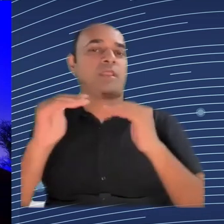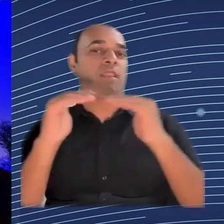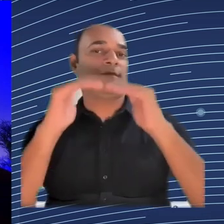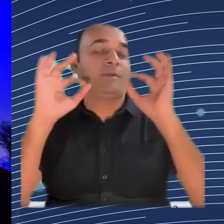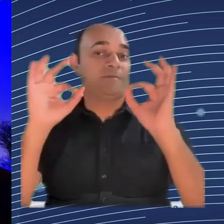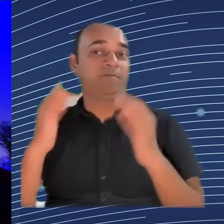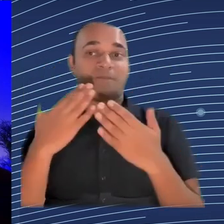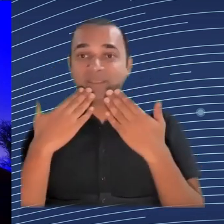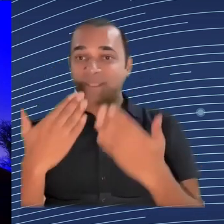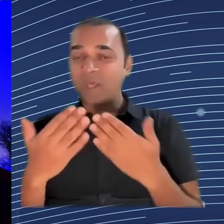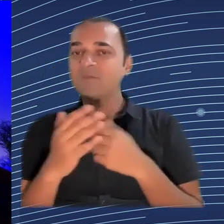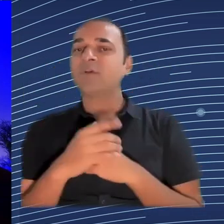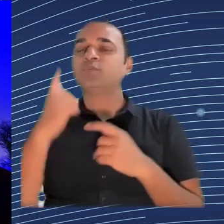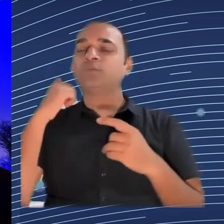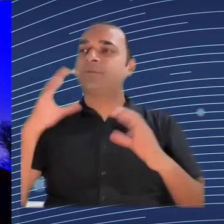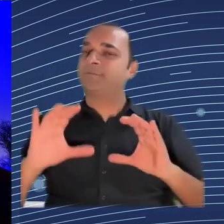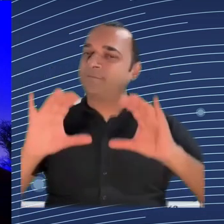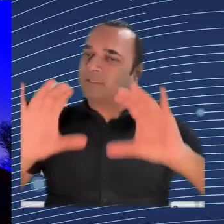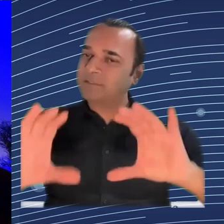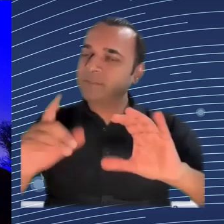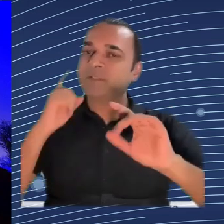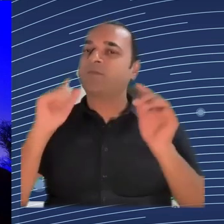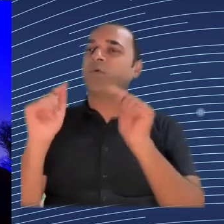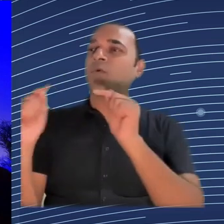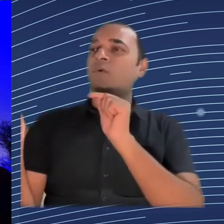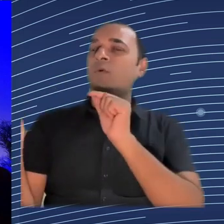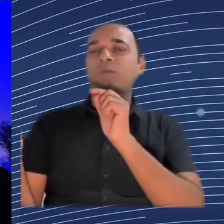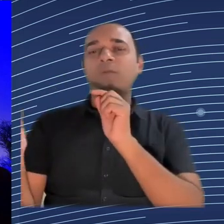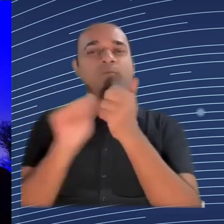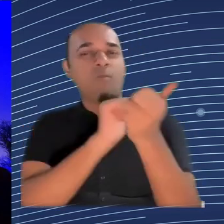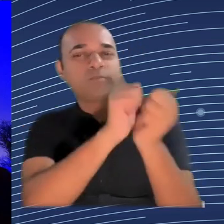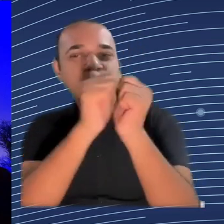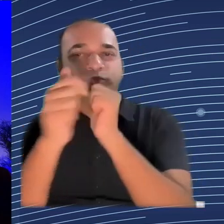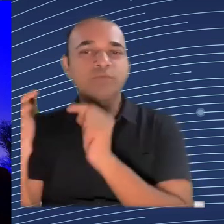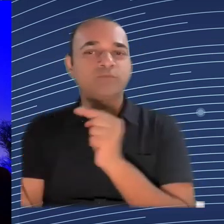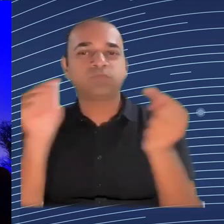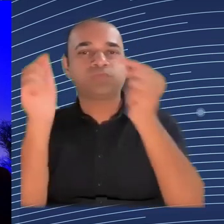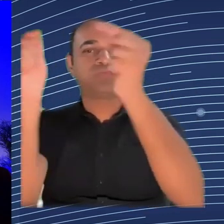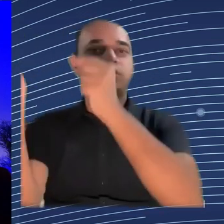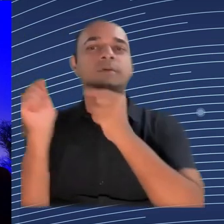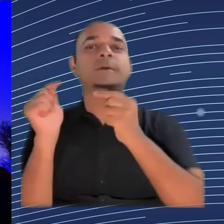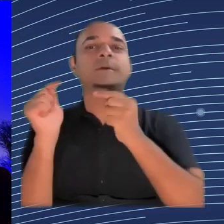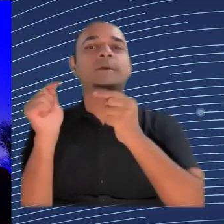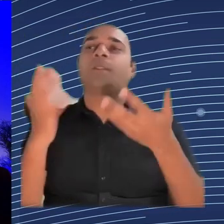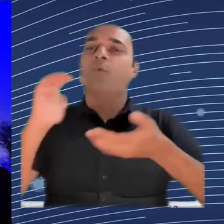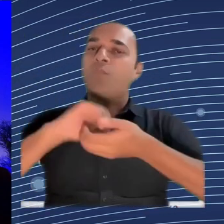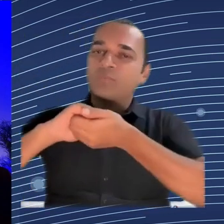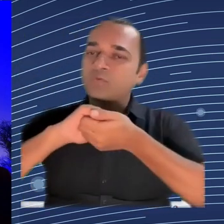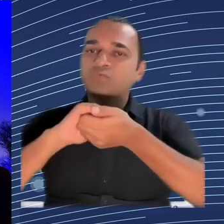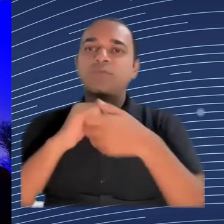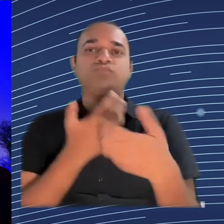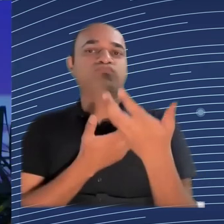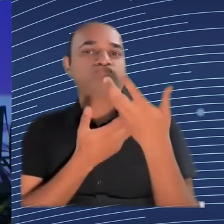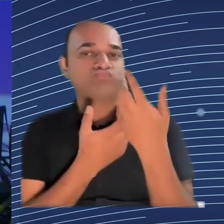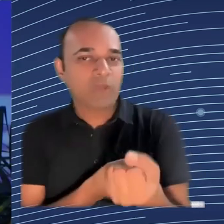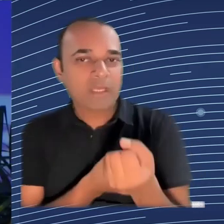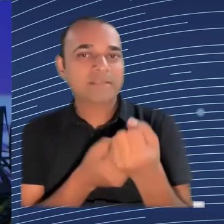Marzia, please. Yeah, to conclude, I think that my wish would be that we all become much better at active listening. So understanding one another